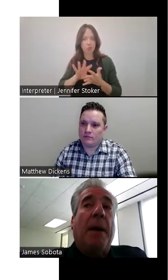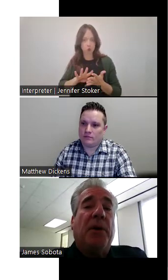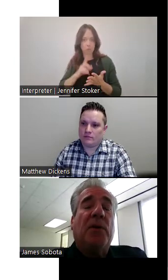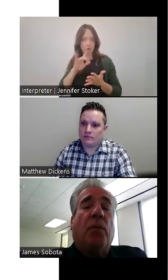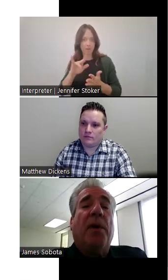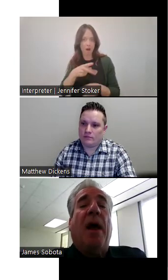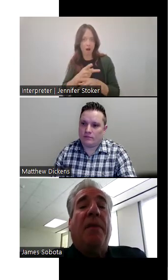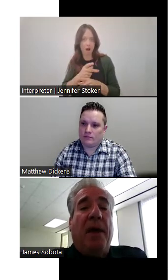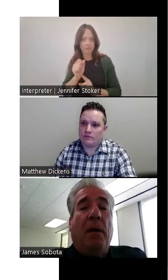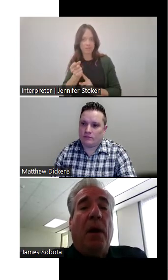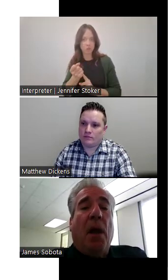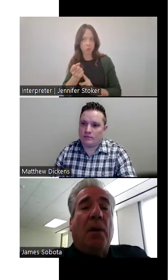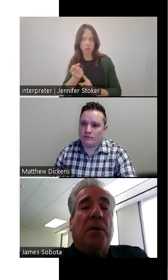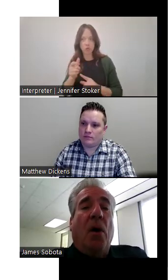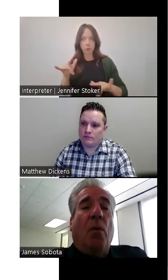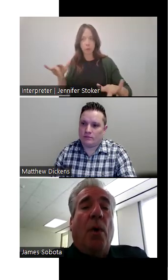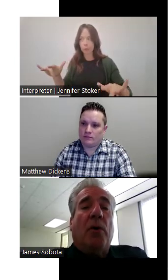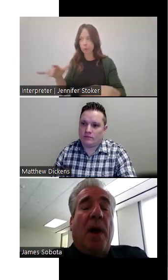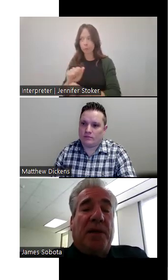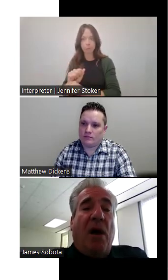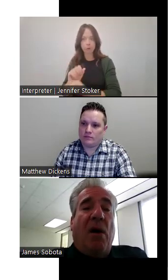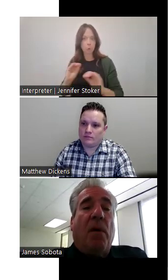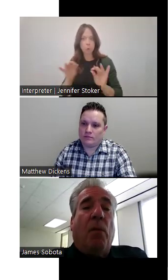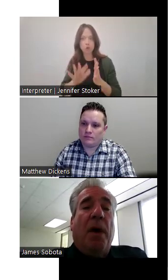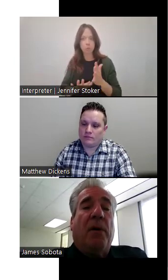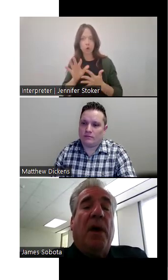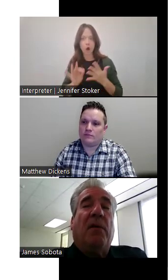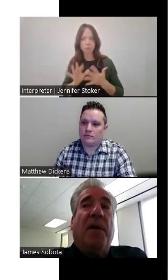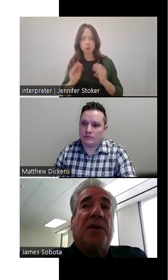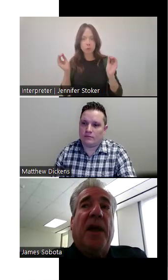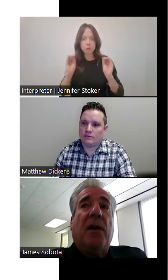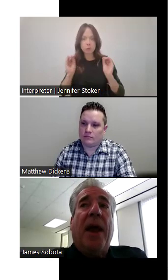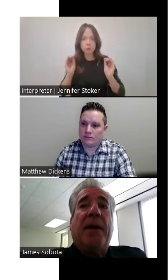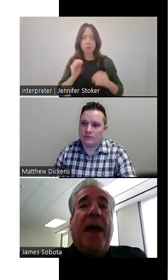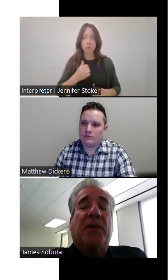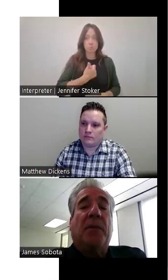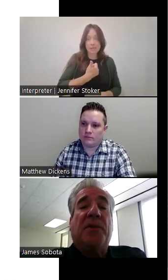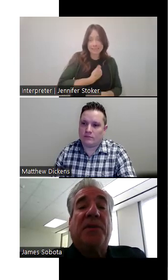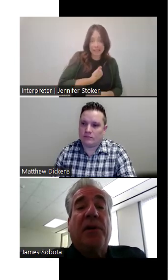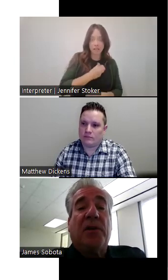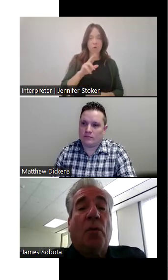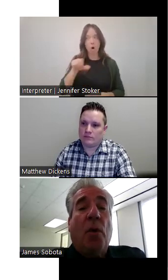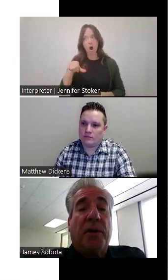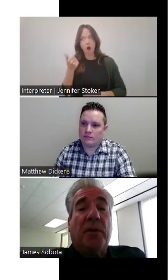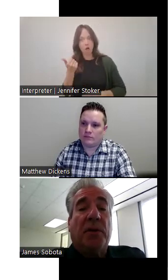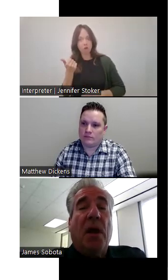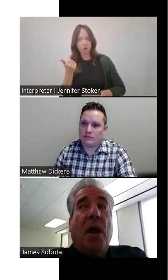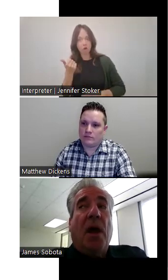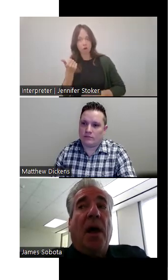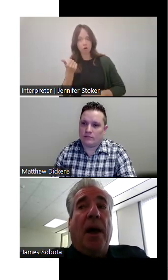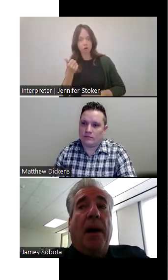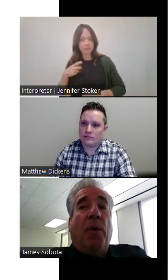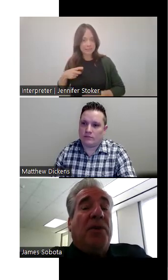those options were not there. So whether myself or whether another investigator had to ask them serious questions,